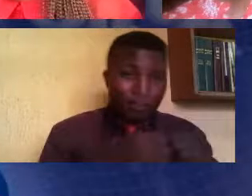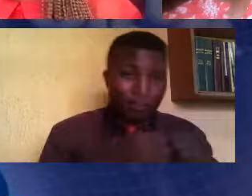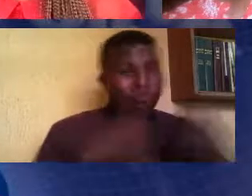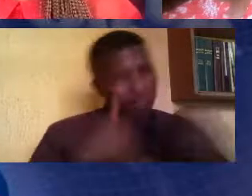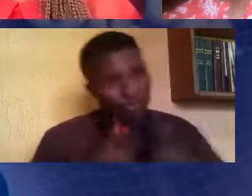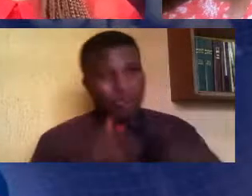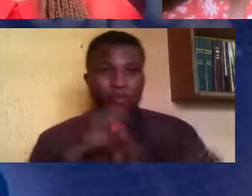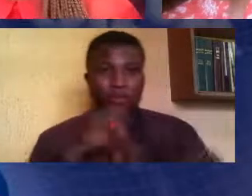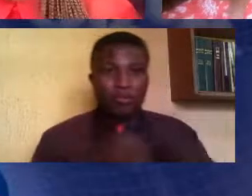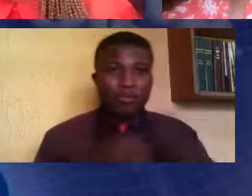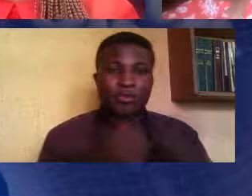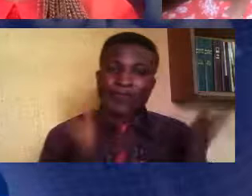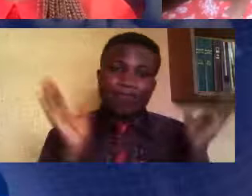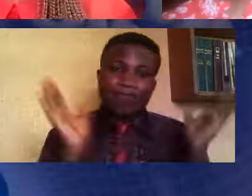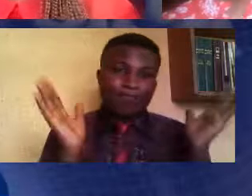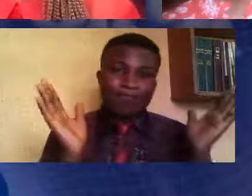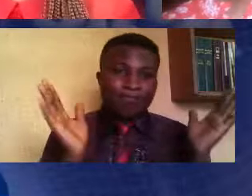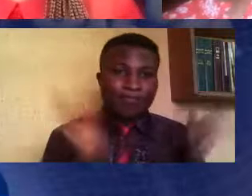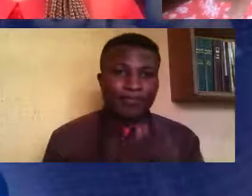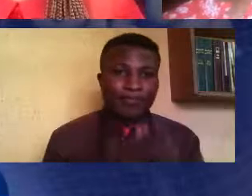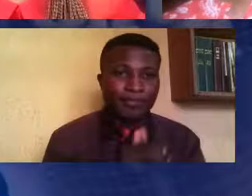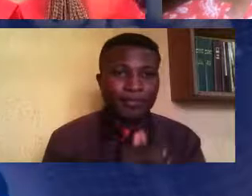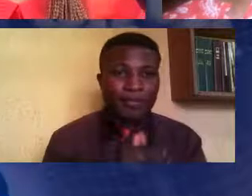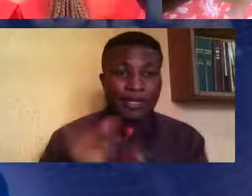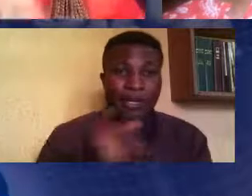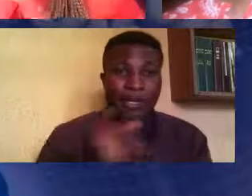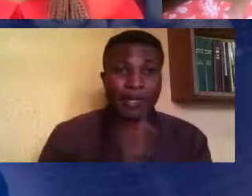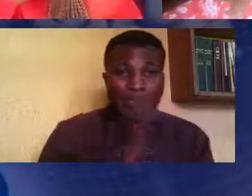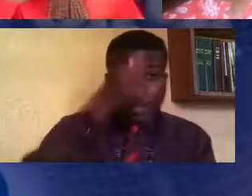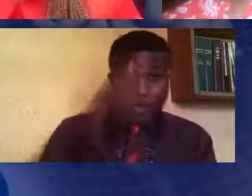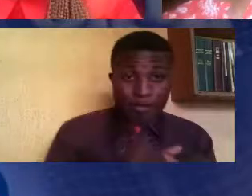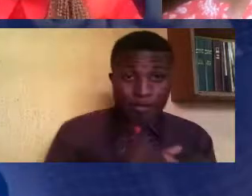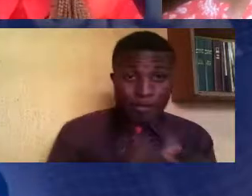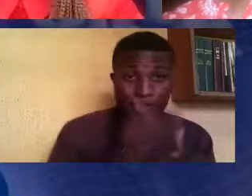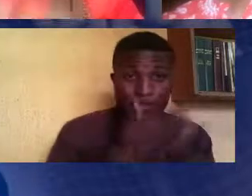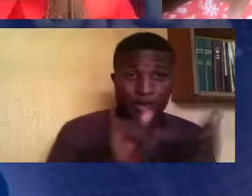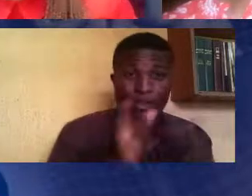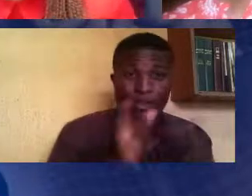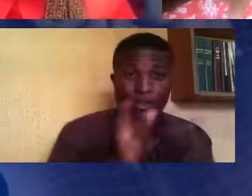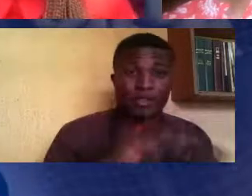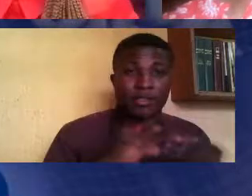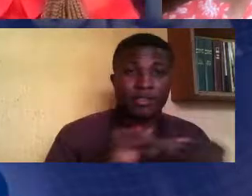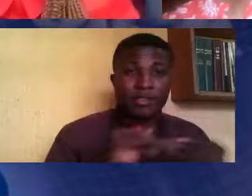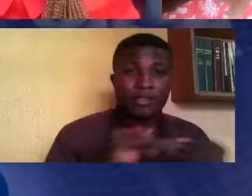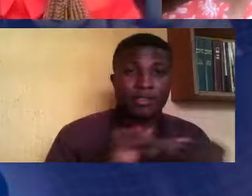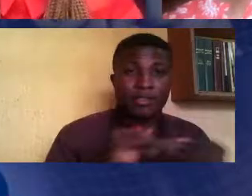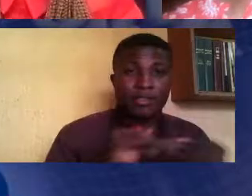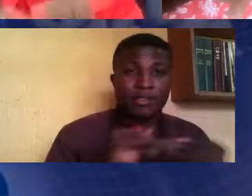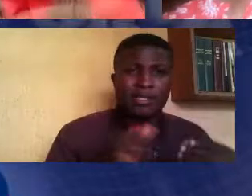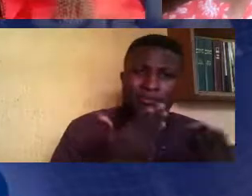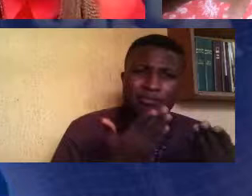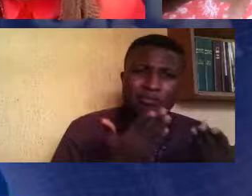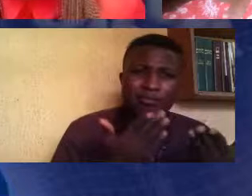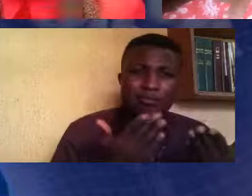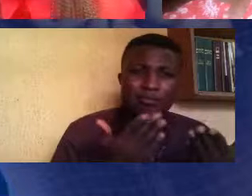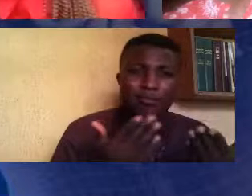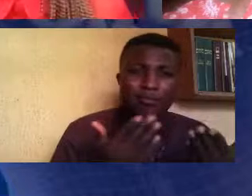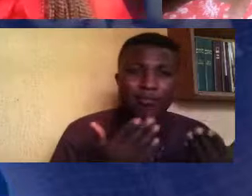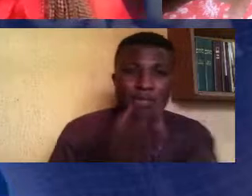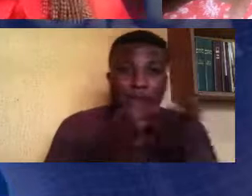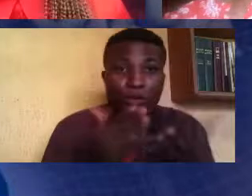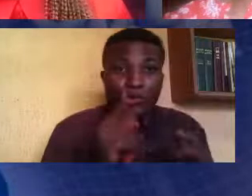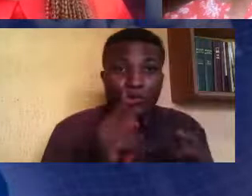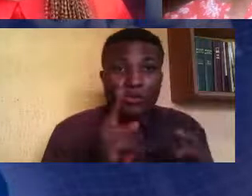I remember the part that says, if you want to be friendly, show yourself friendly. So if you are nasty, it's also true that